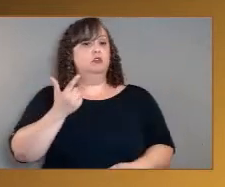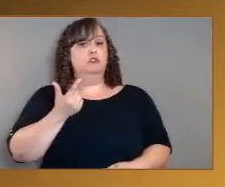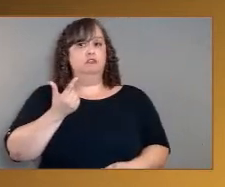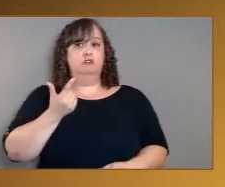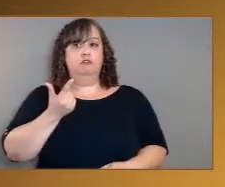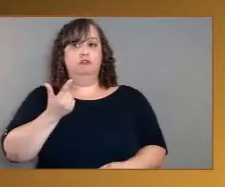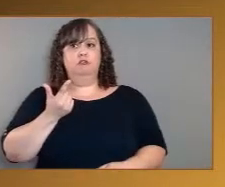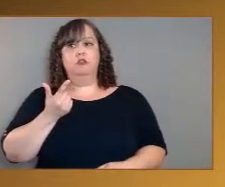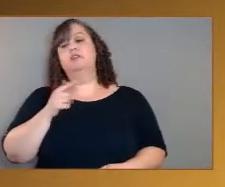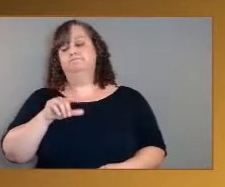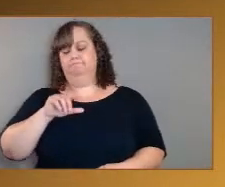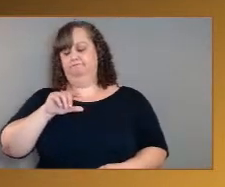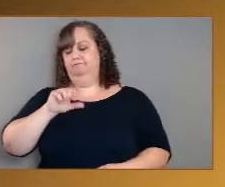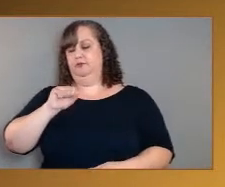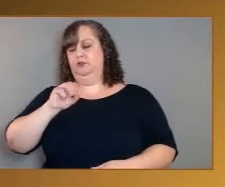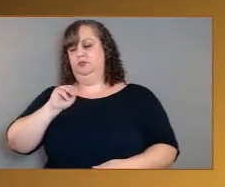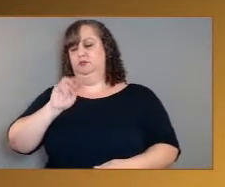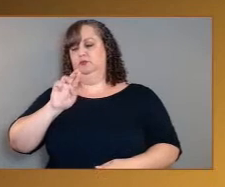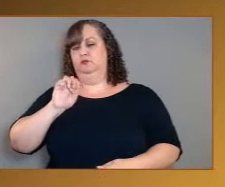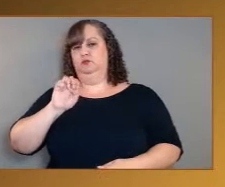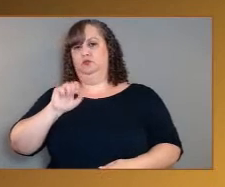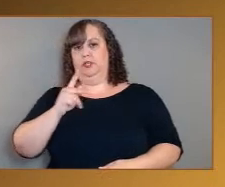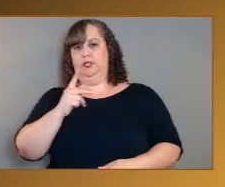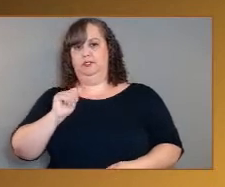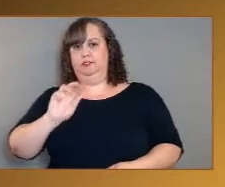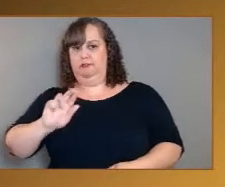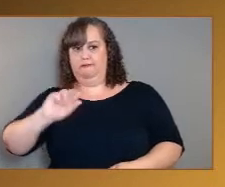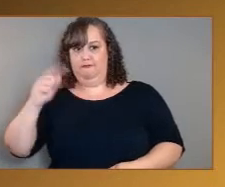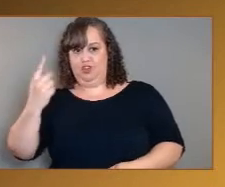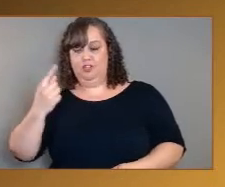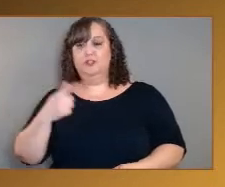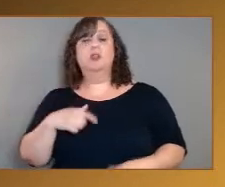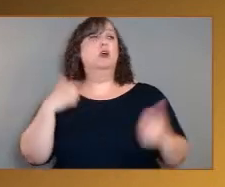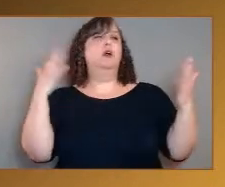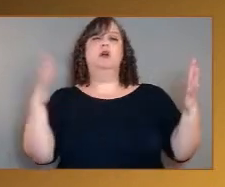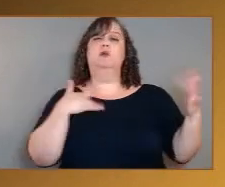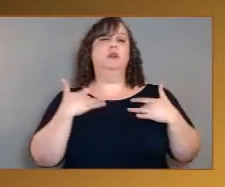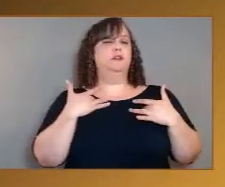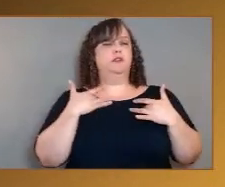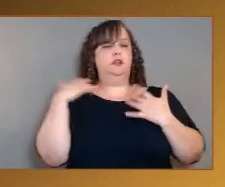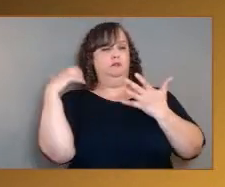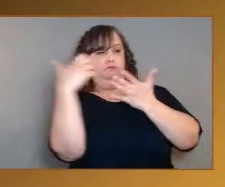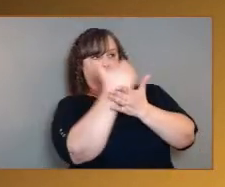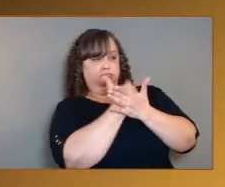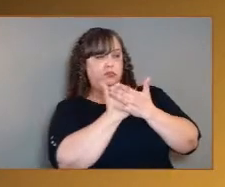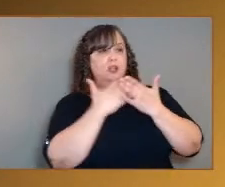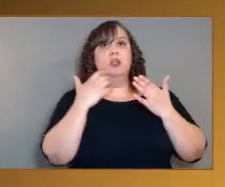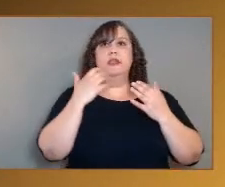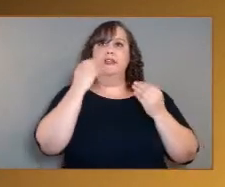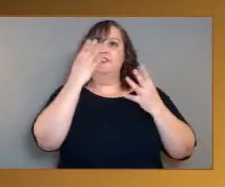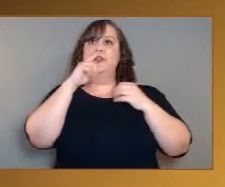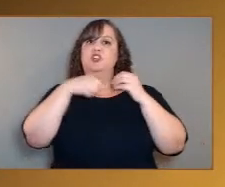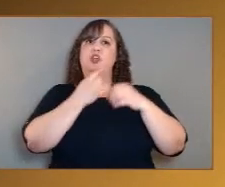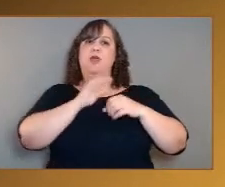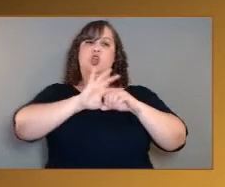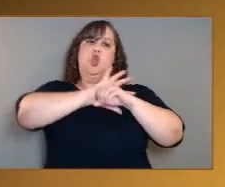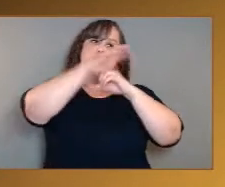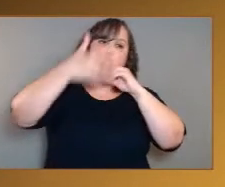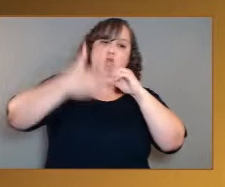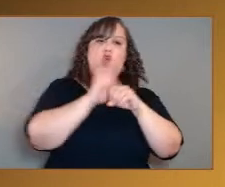We are excited to be collecting a number of different data sets, global topography, global radar images.